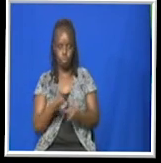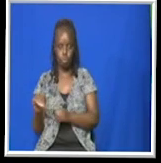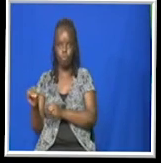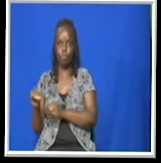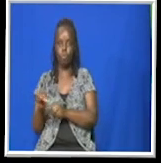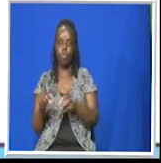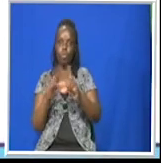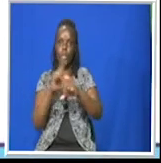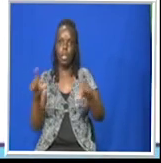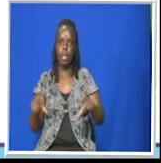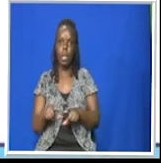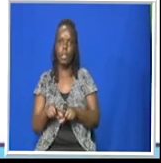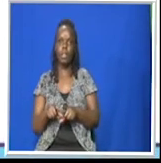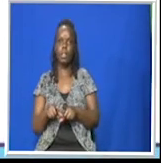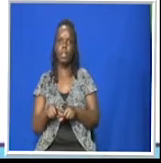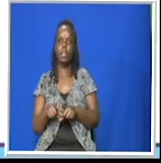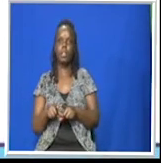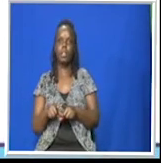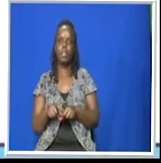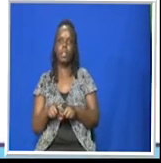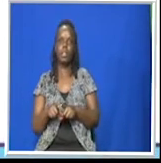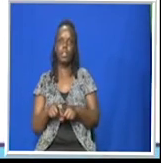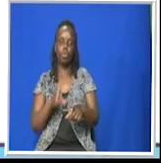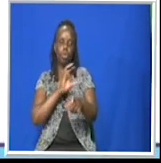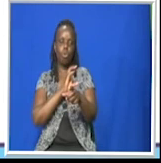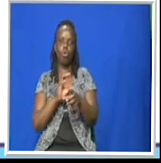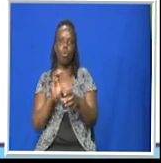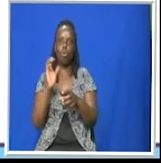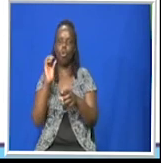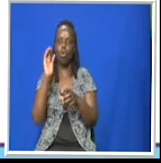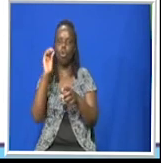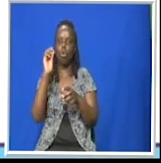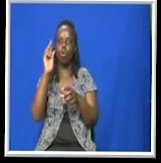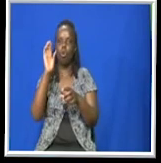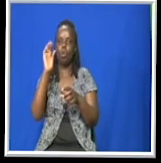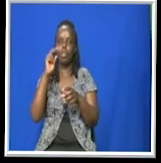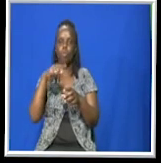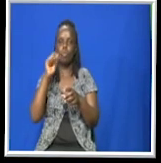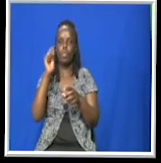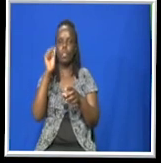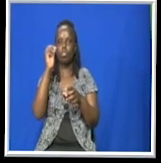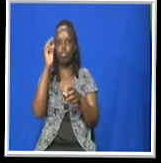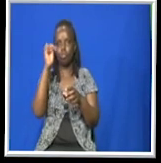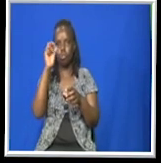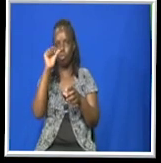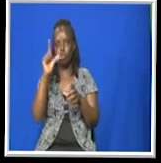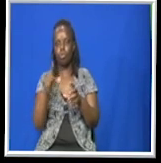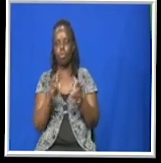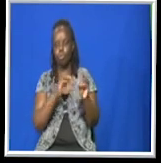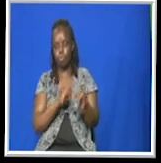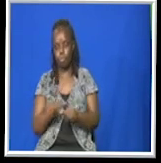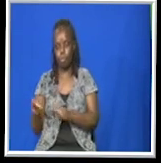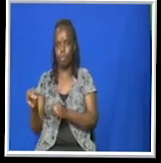Land has occupational mobility. What we mean by occupational mobility is that we can